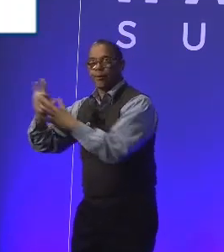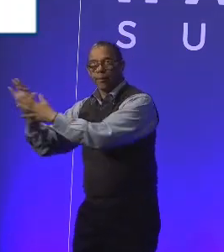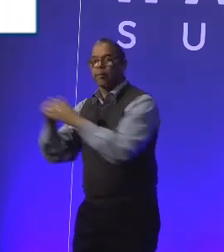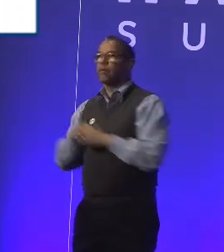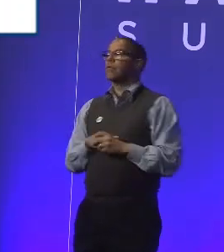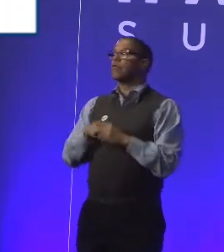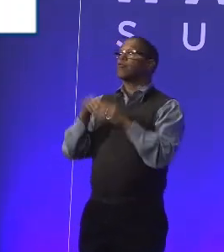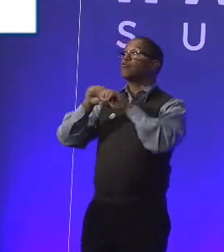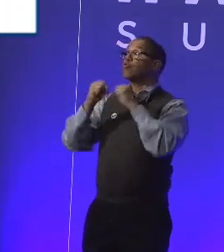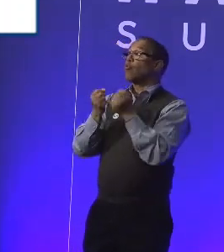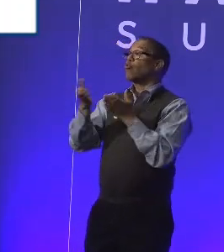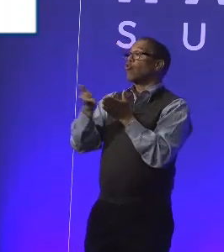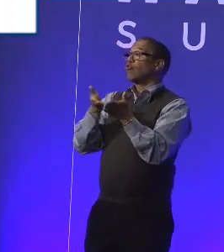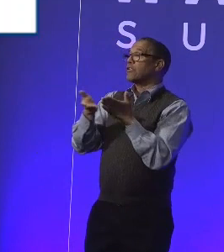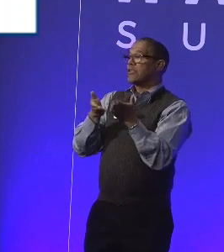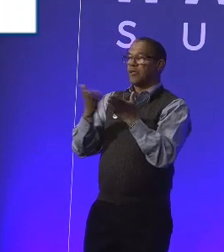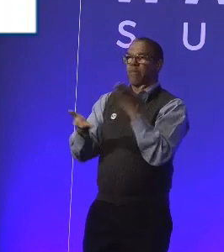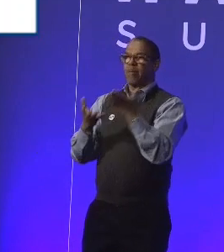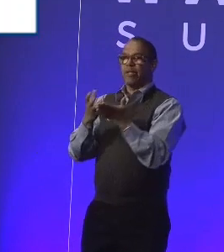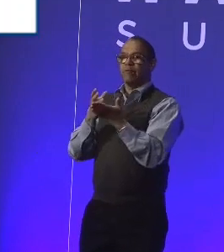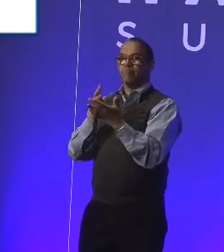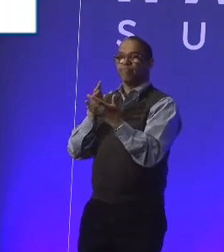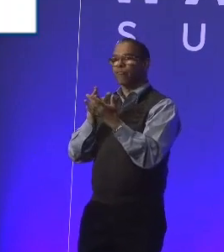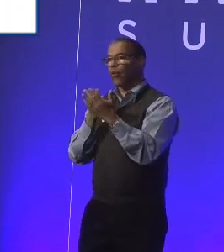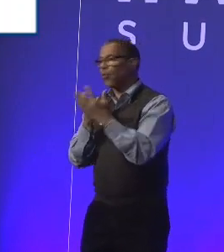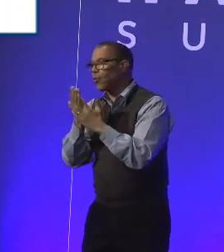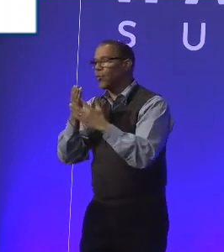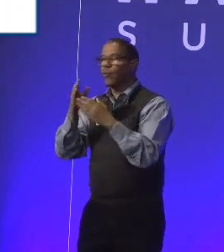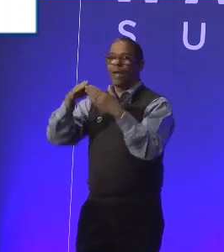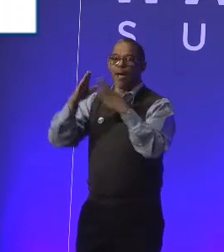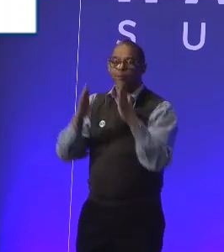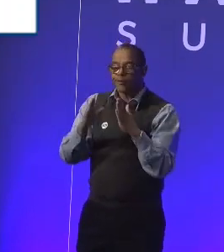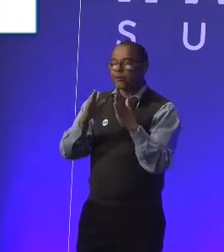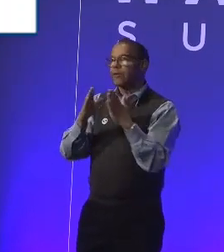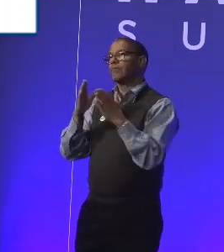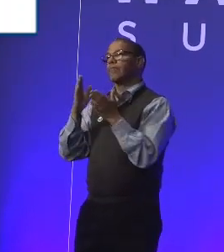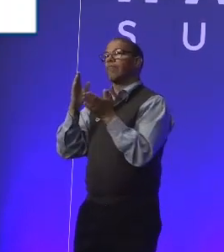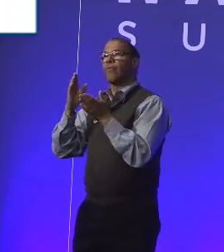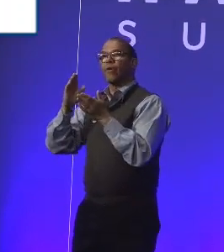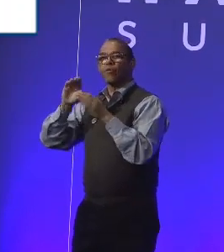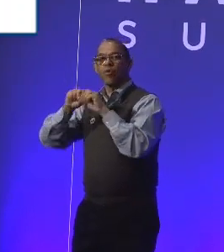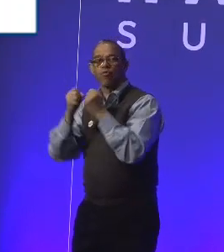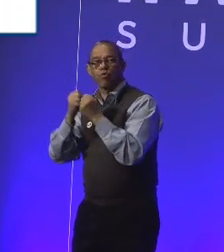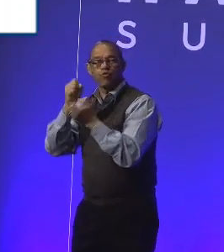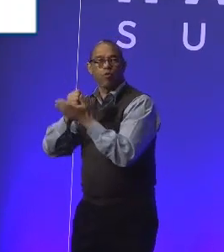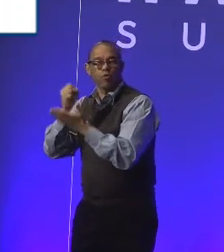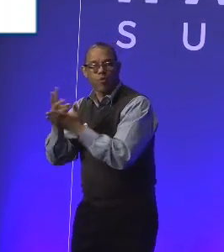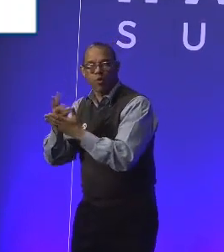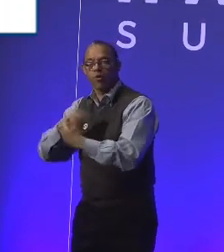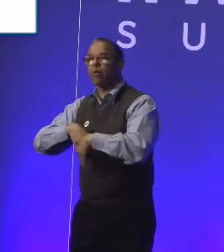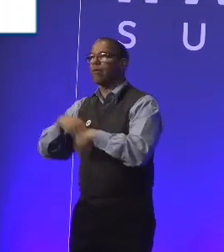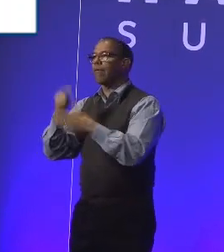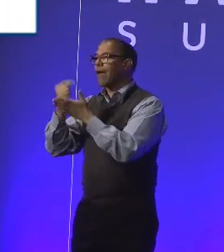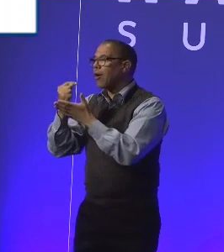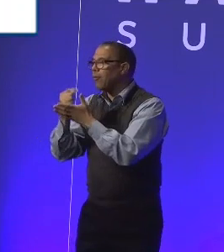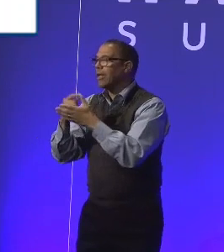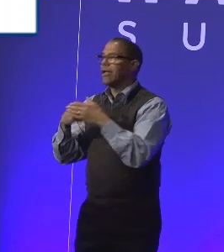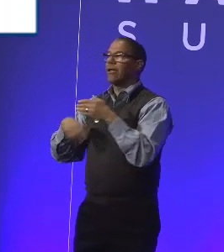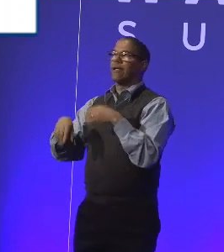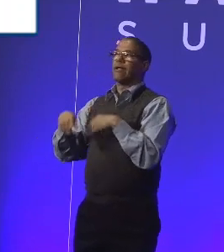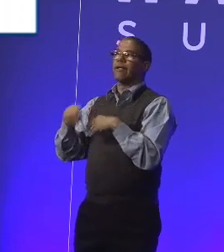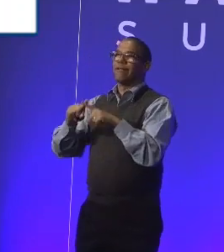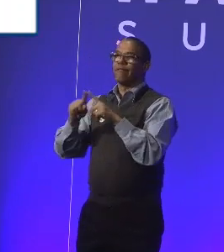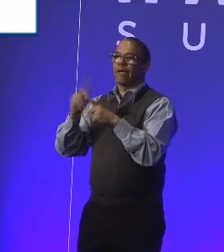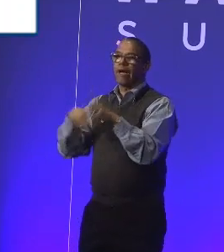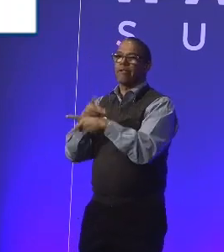services, you might be engaging through housing, social workers, occupational therapy within social care, care,